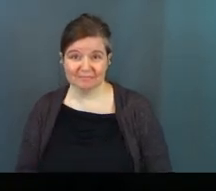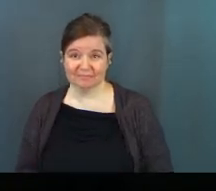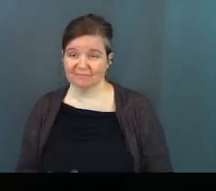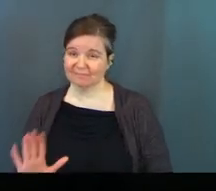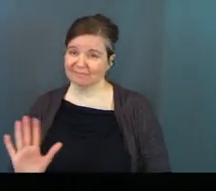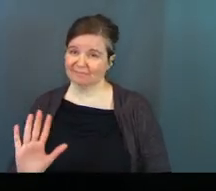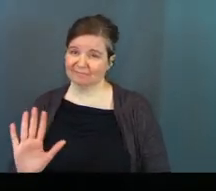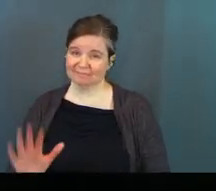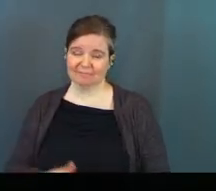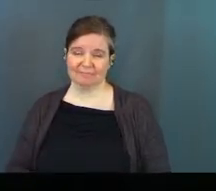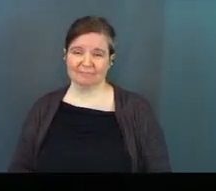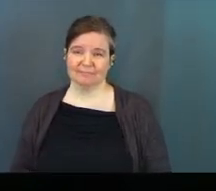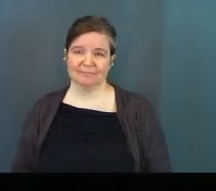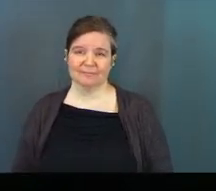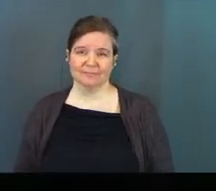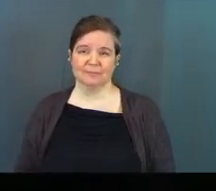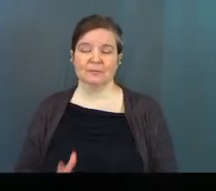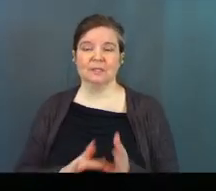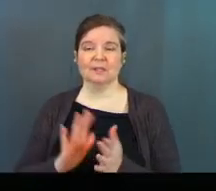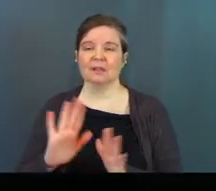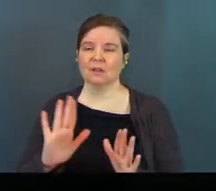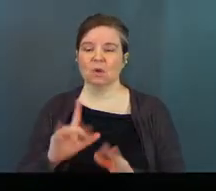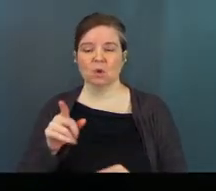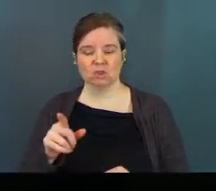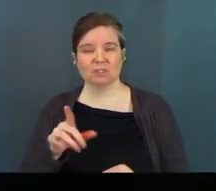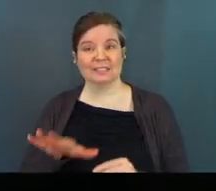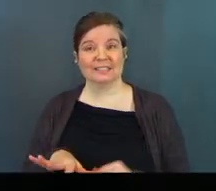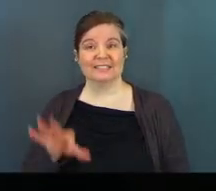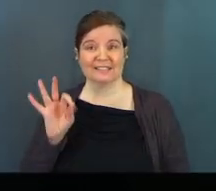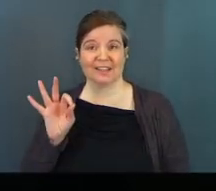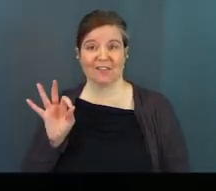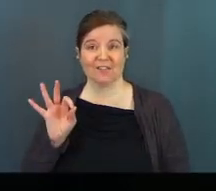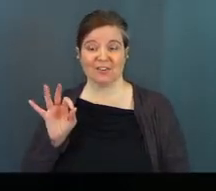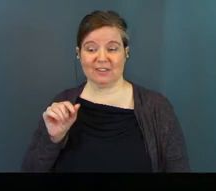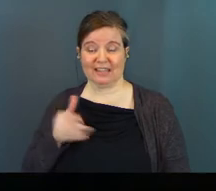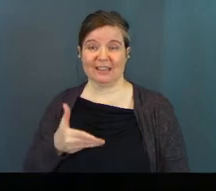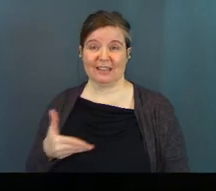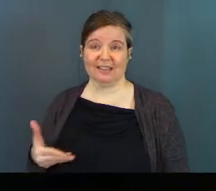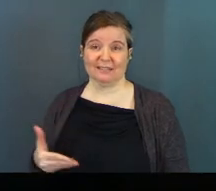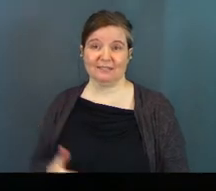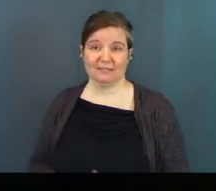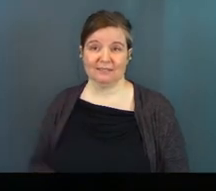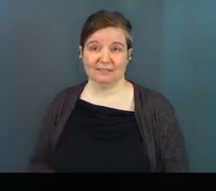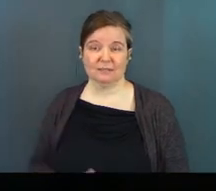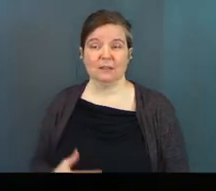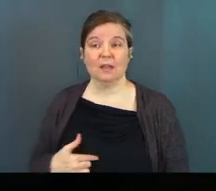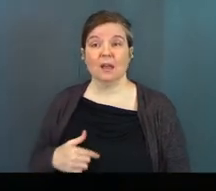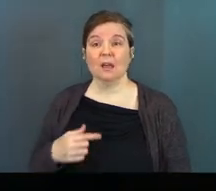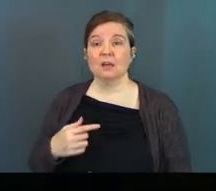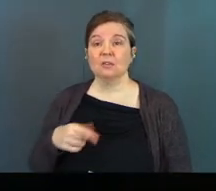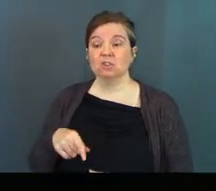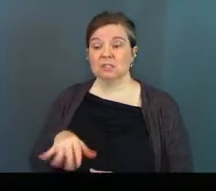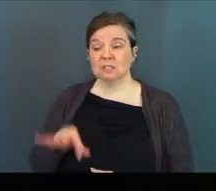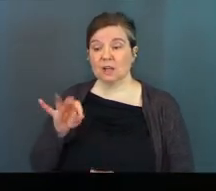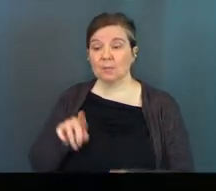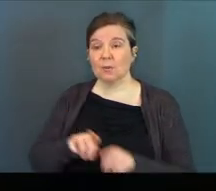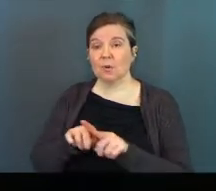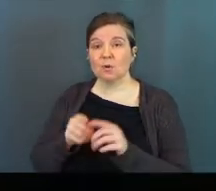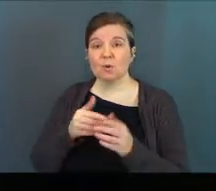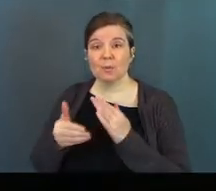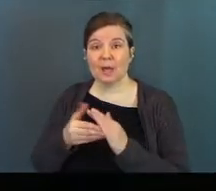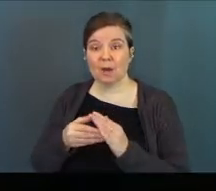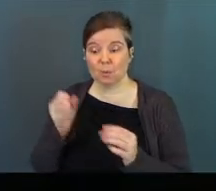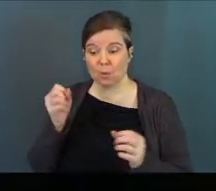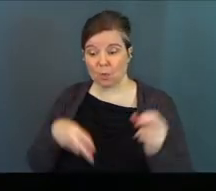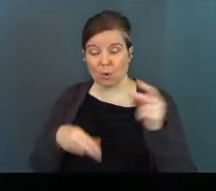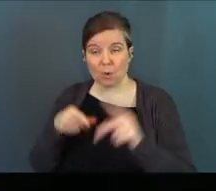No, no, no, no. Jesus is like, no, no, no, she's discovered the thing. And not only she discovered it, but no matter what was